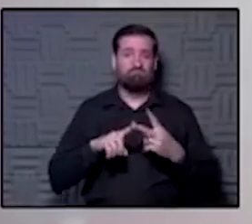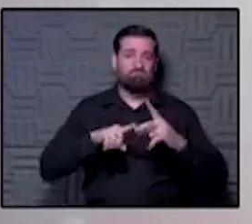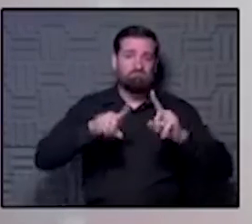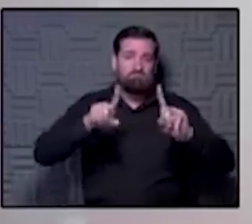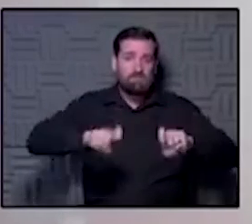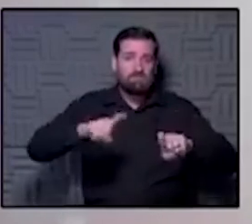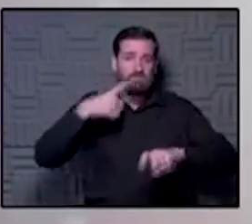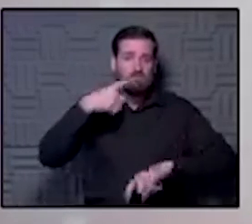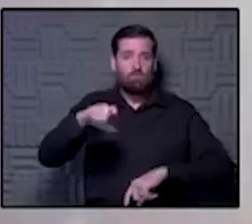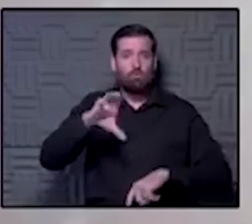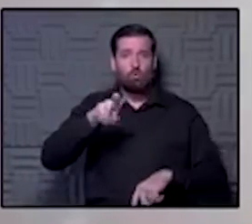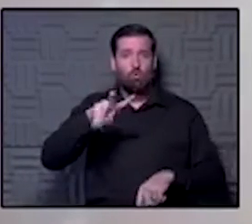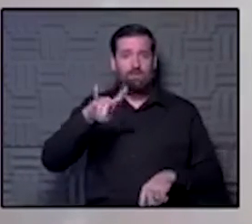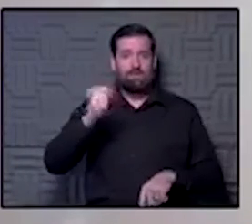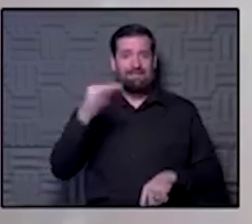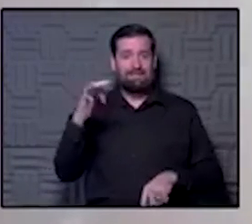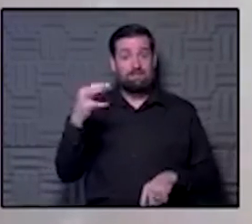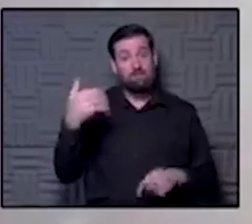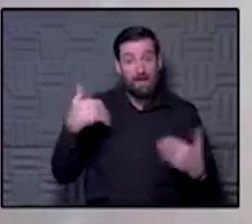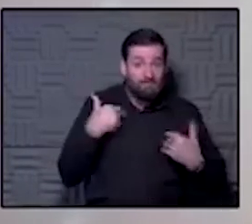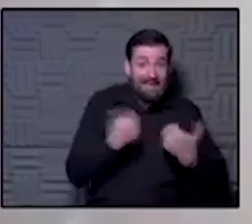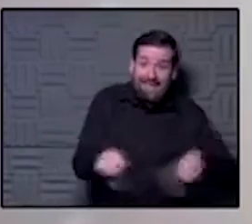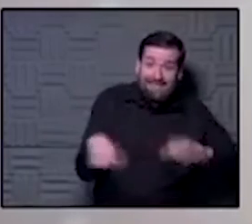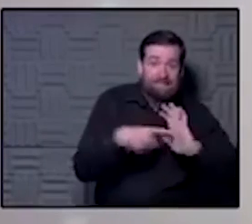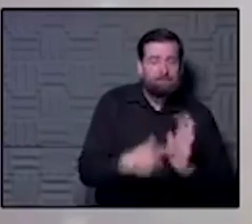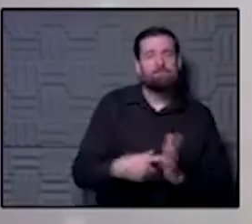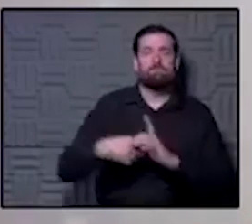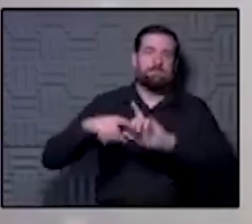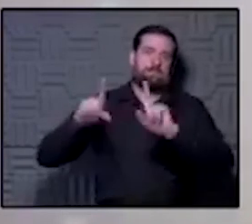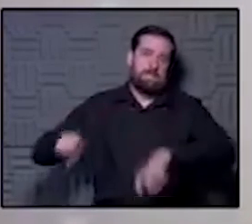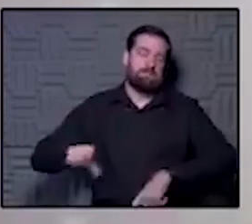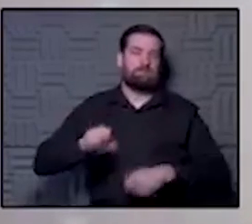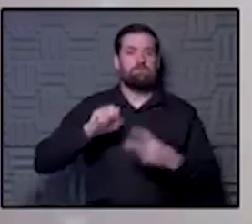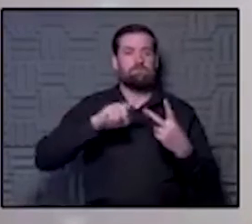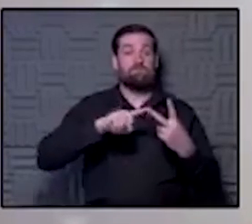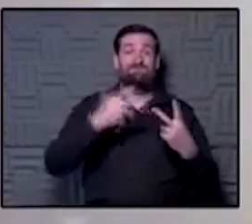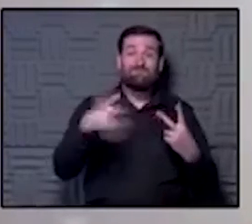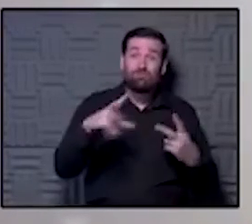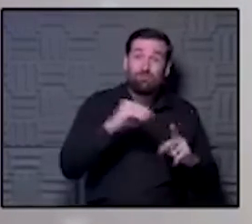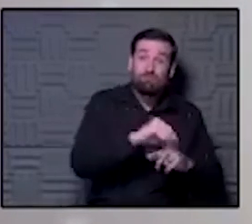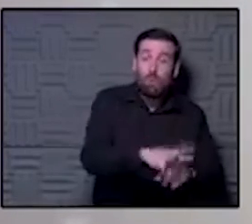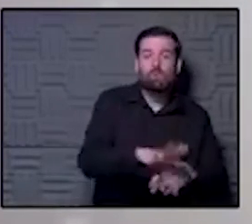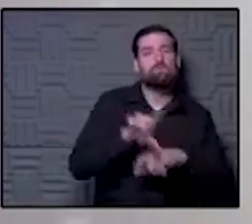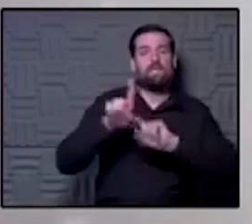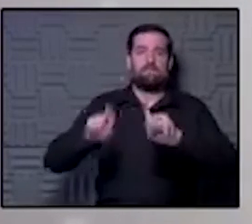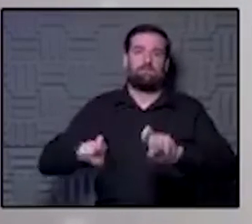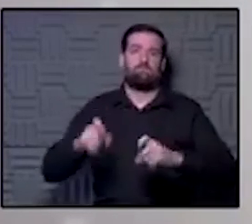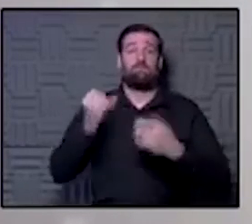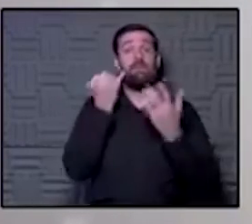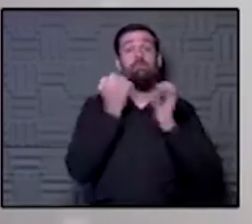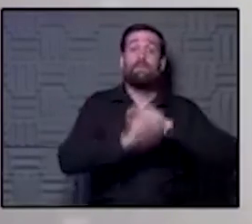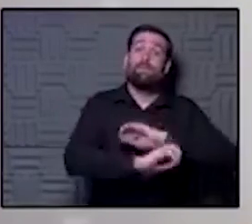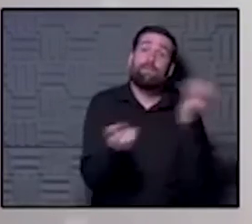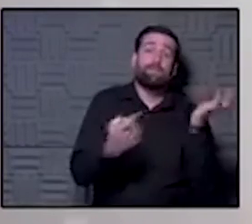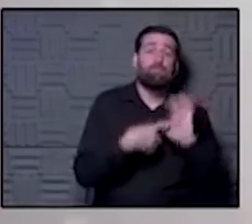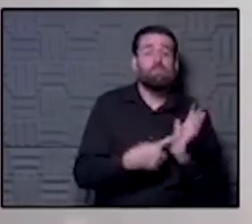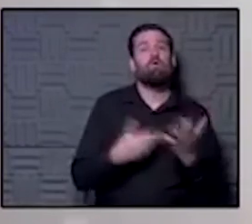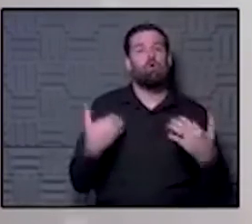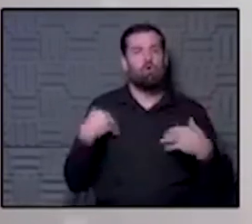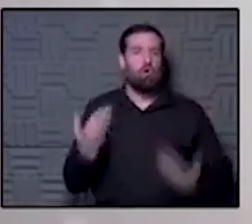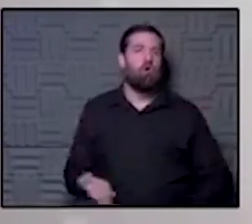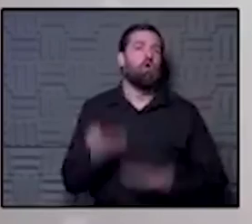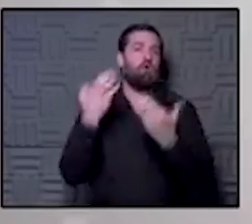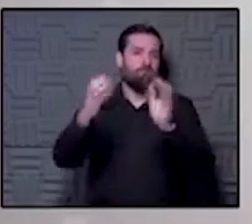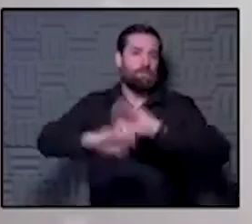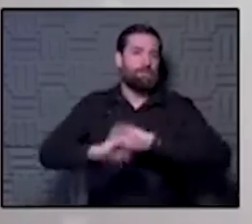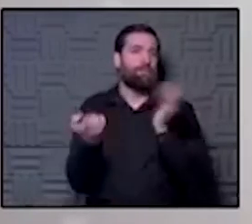for COVID-19 if you have any symptoms or if you've been exposed. And even if you're asymptomatic, we now offer asymptomatic testing.